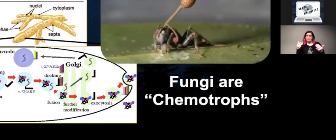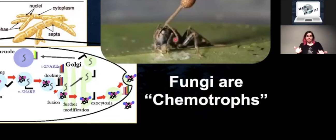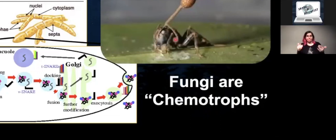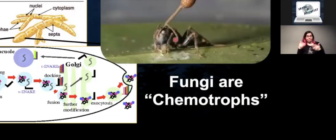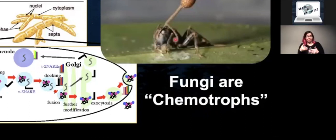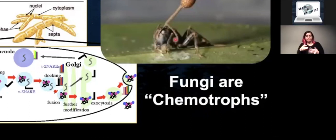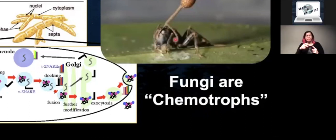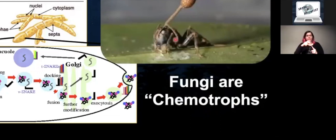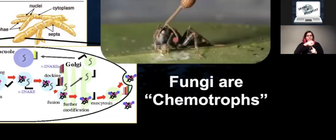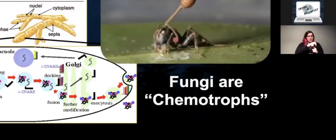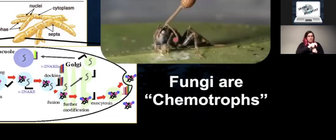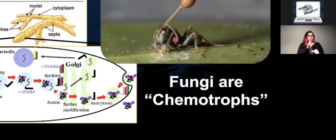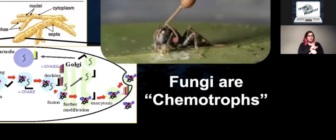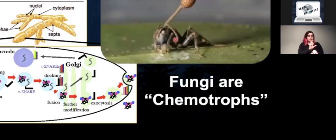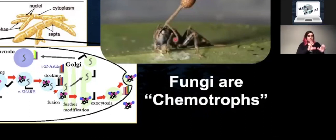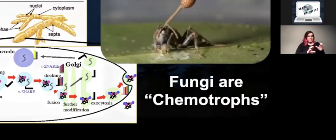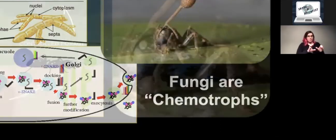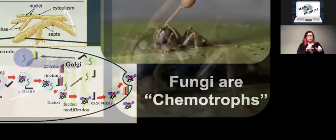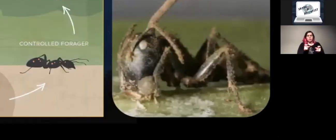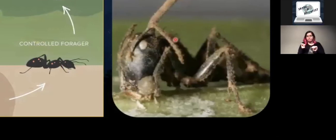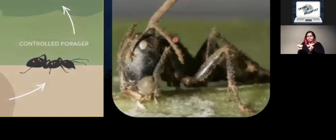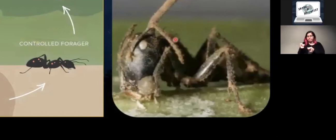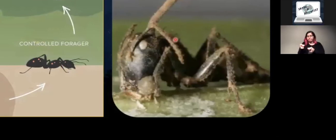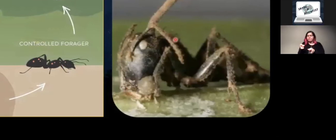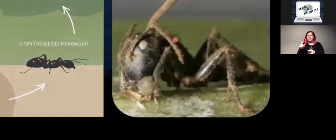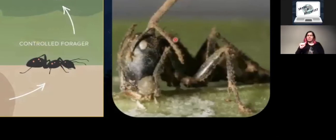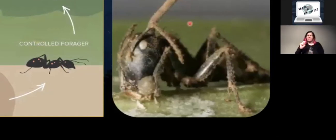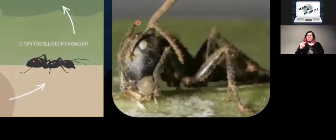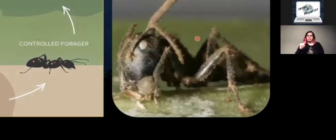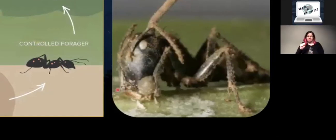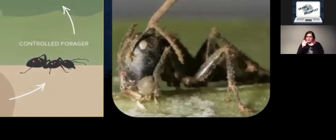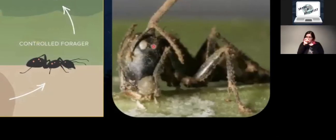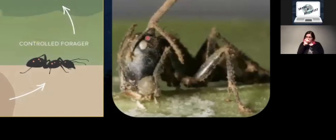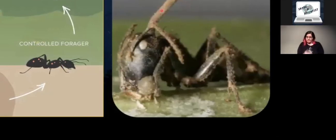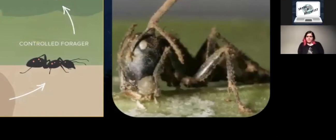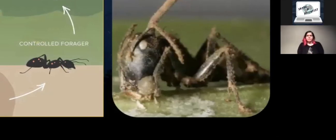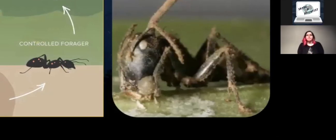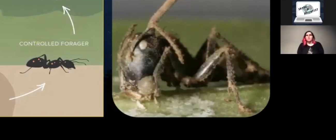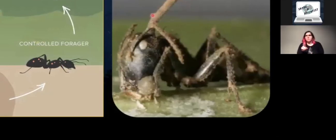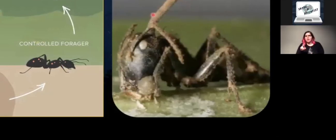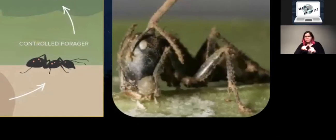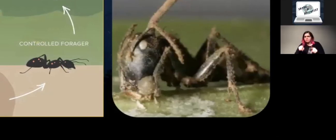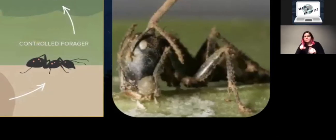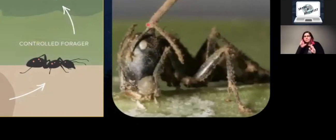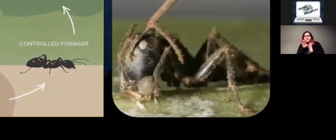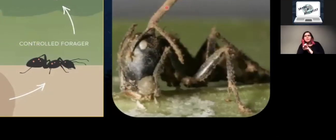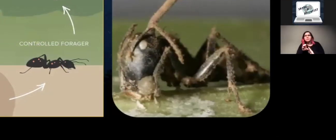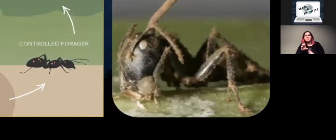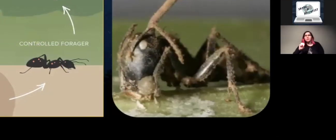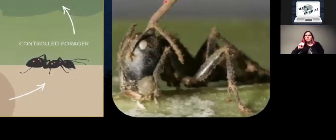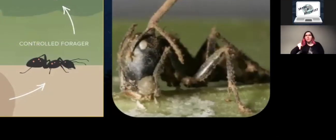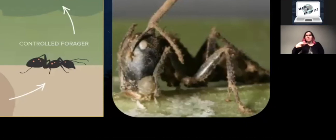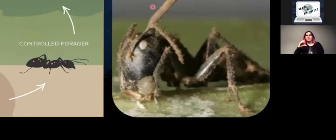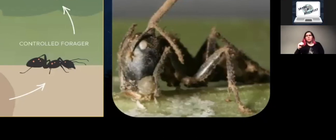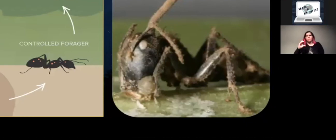use these chemicals to manipulate ants. So on the right here, this is this is an Ophiocordyceps fungi. So